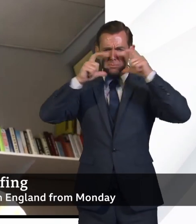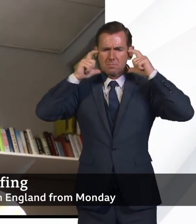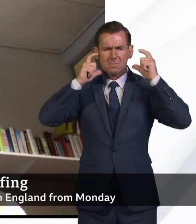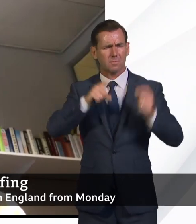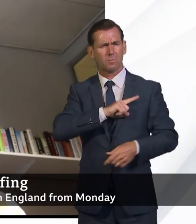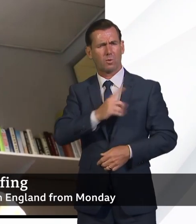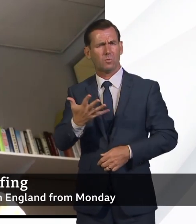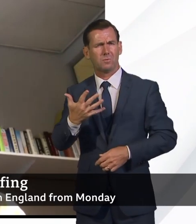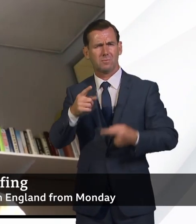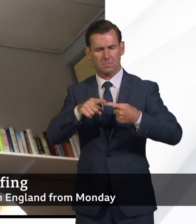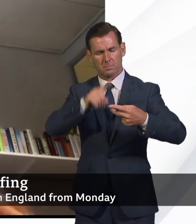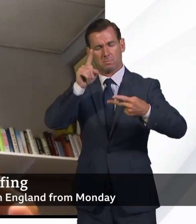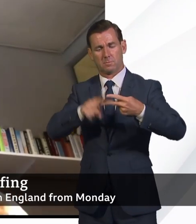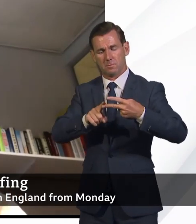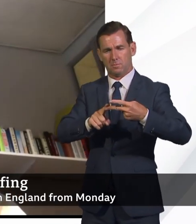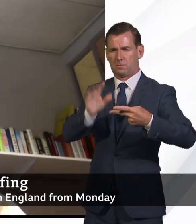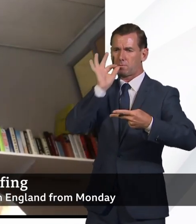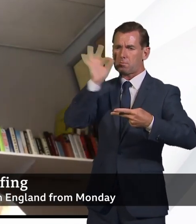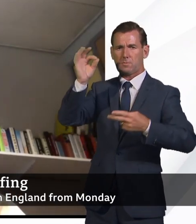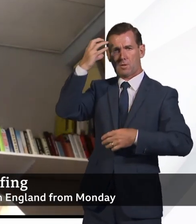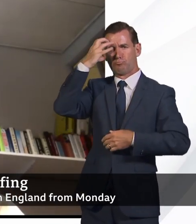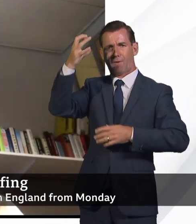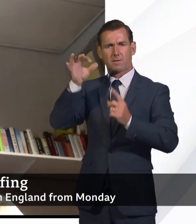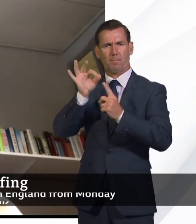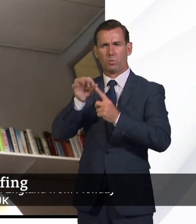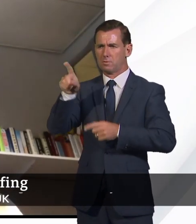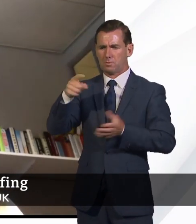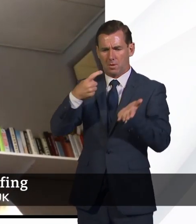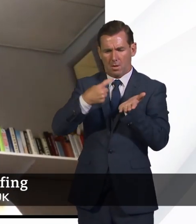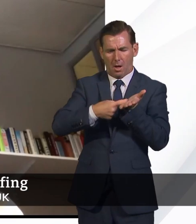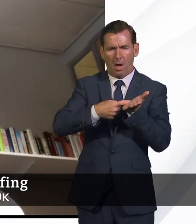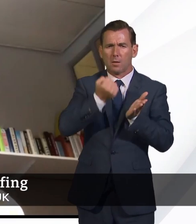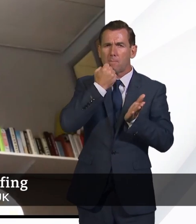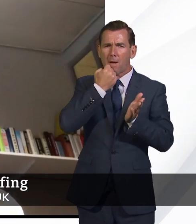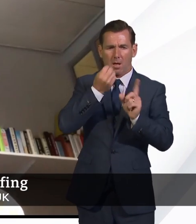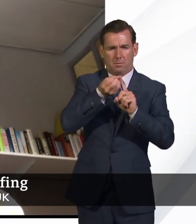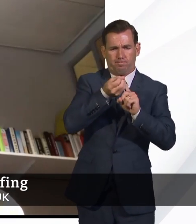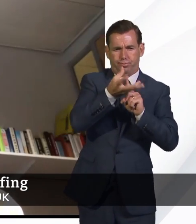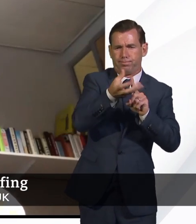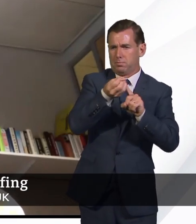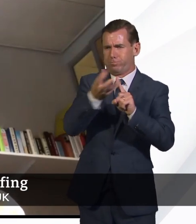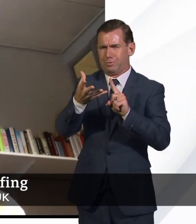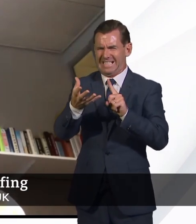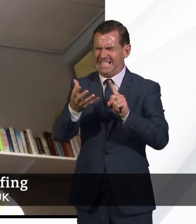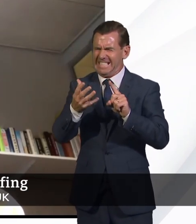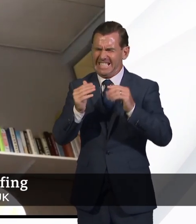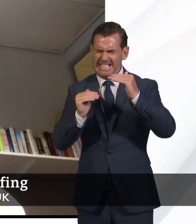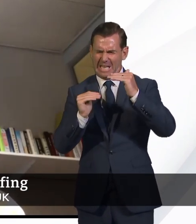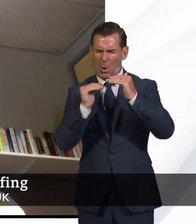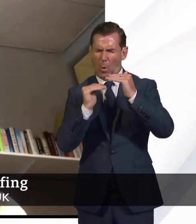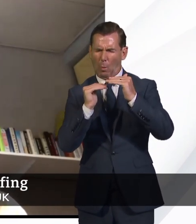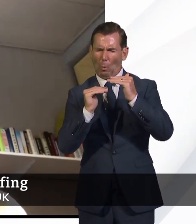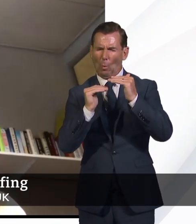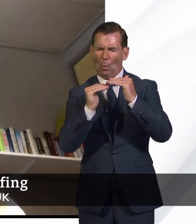to you, Professor Powers, the R number across the UK is still stubbornly near to one.